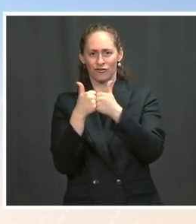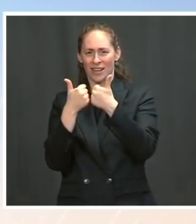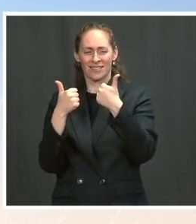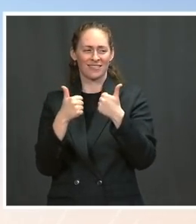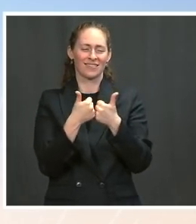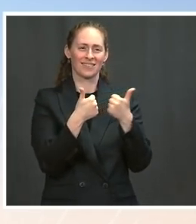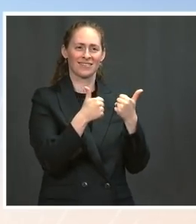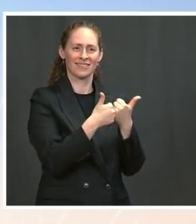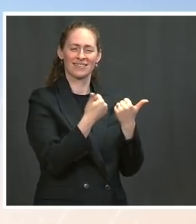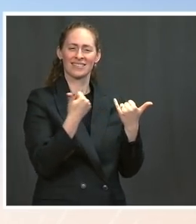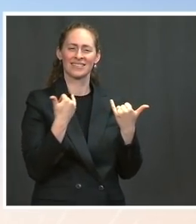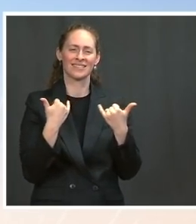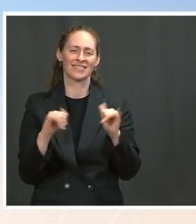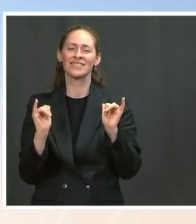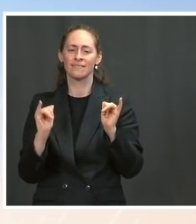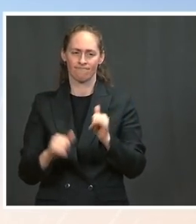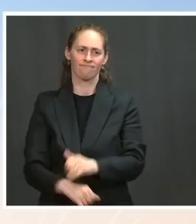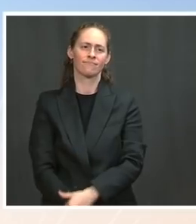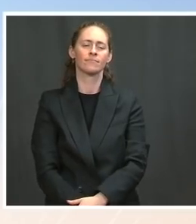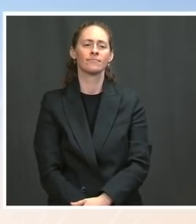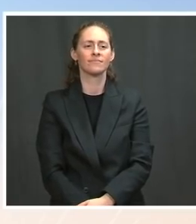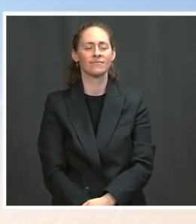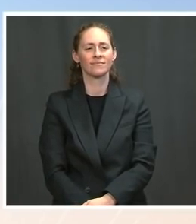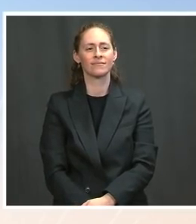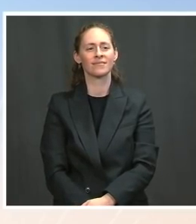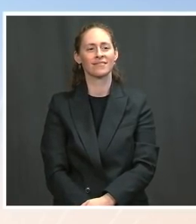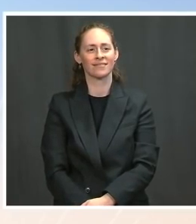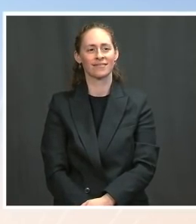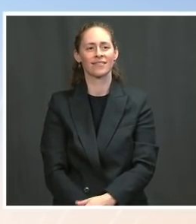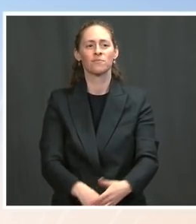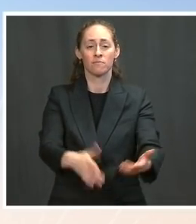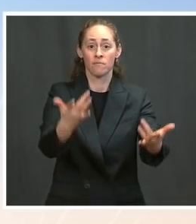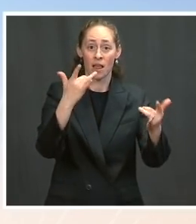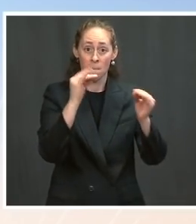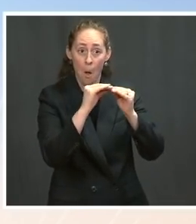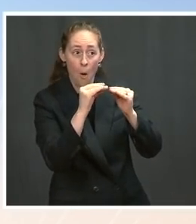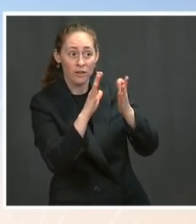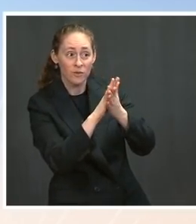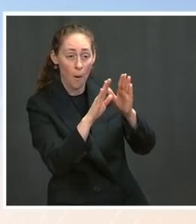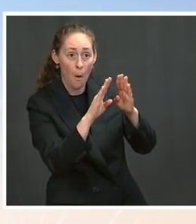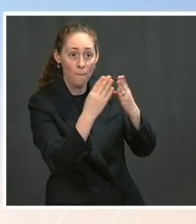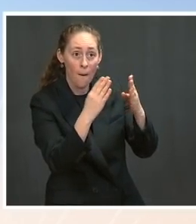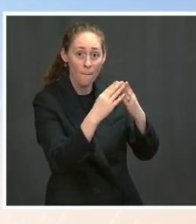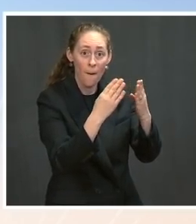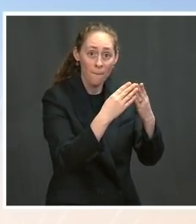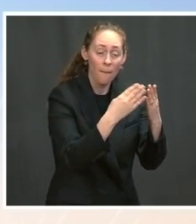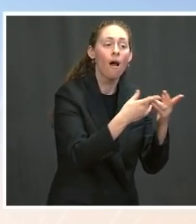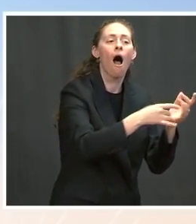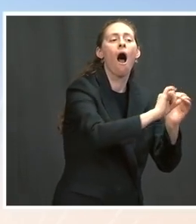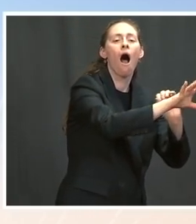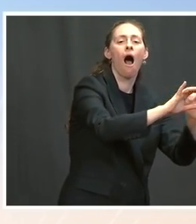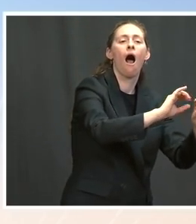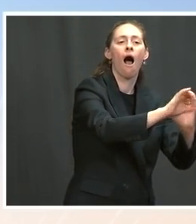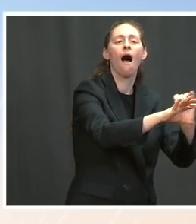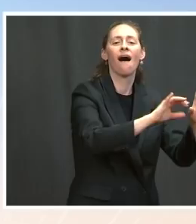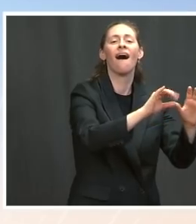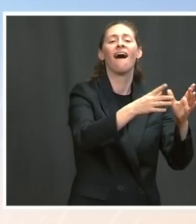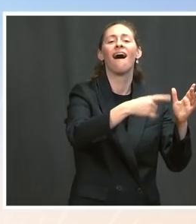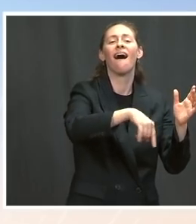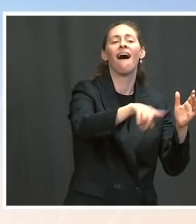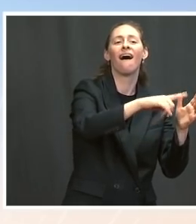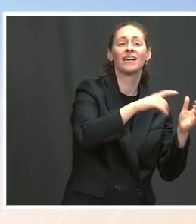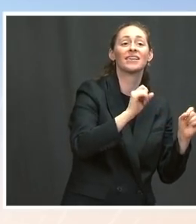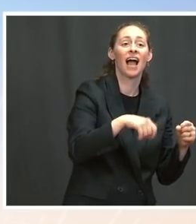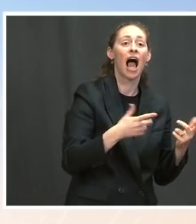as schools reopen, as employers are better positioned, that we will